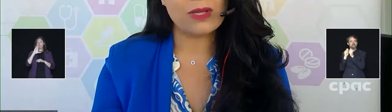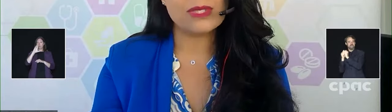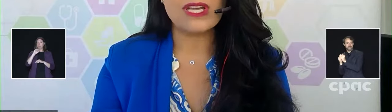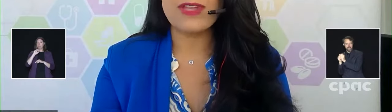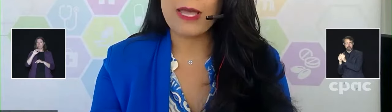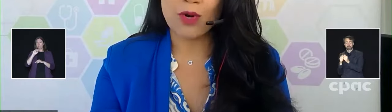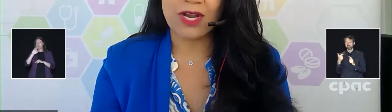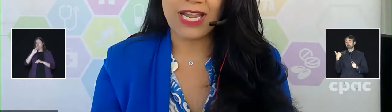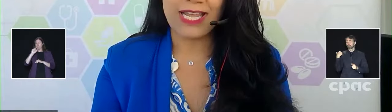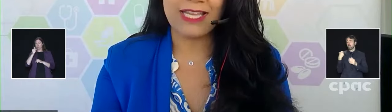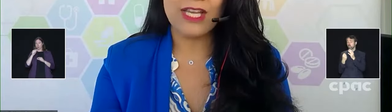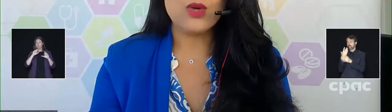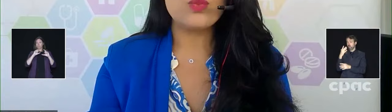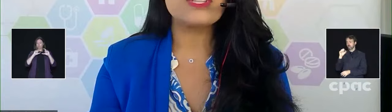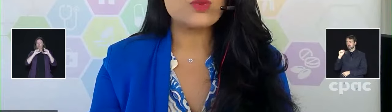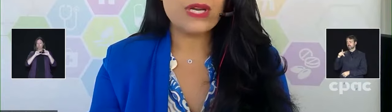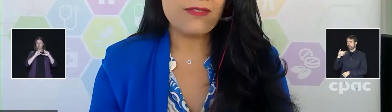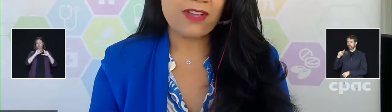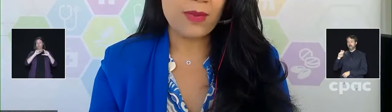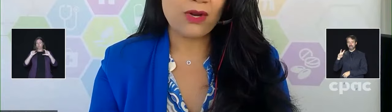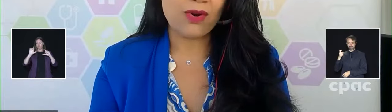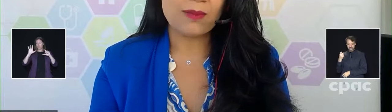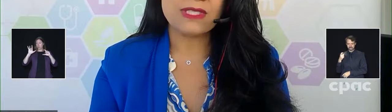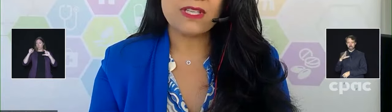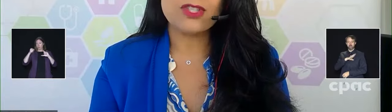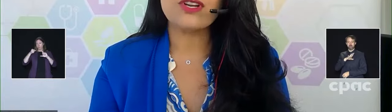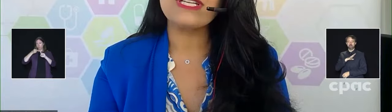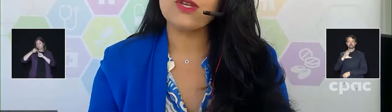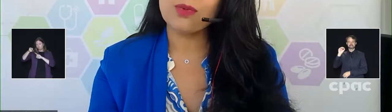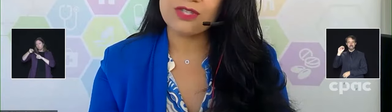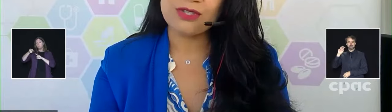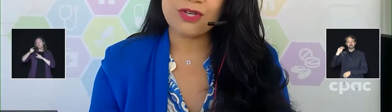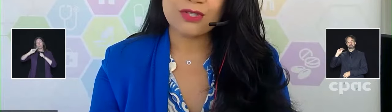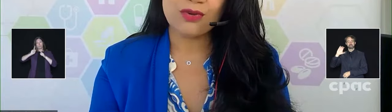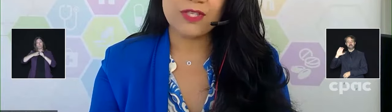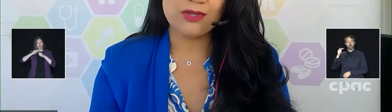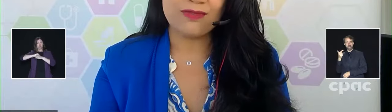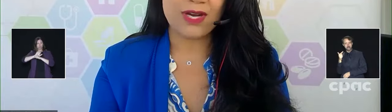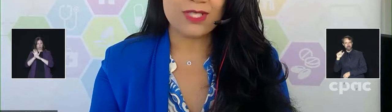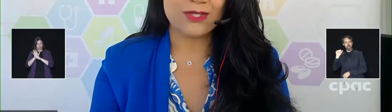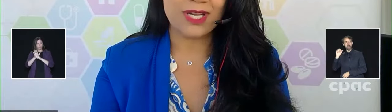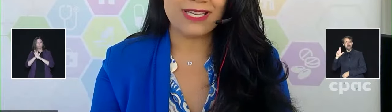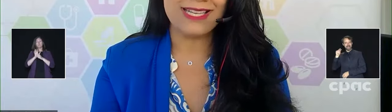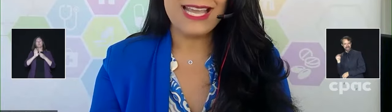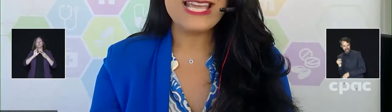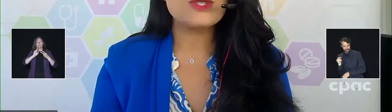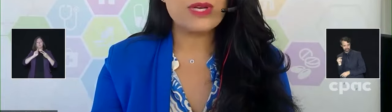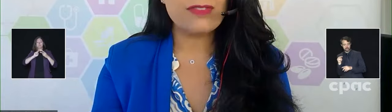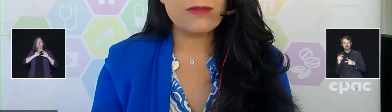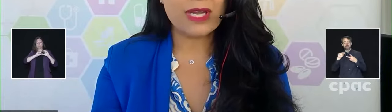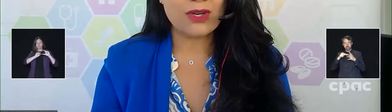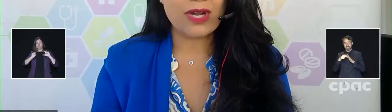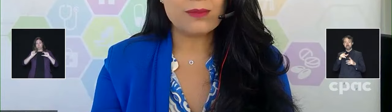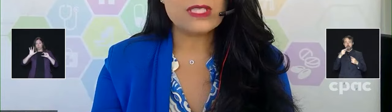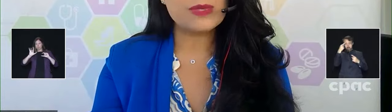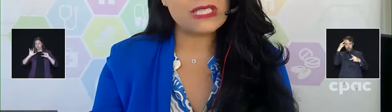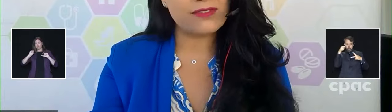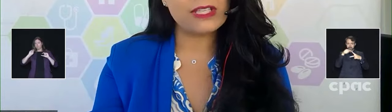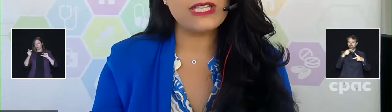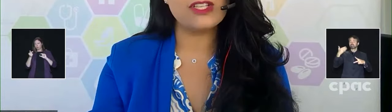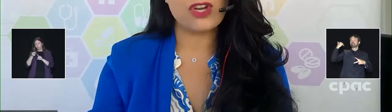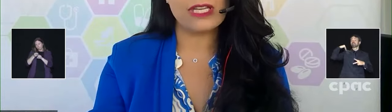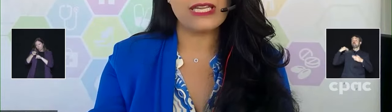micrograms of mRNA with 25 micrograms targeting the original SARS-CoV-2 virus strain and 25 micrograms